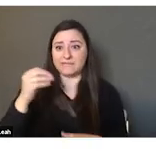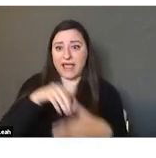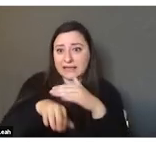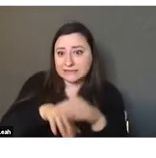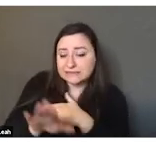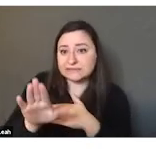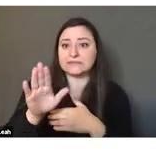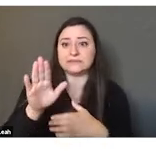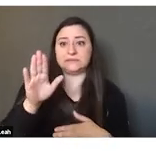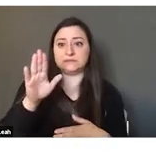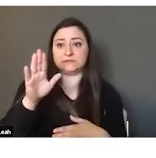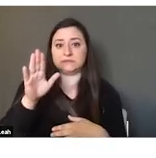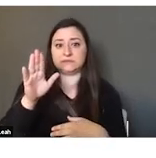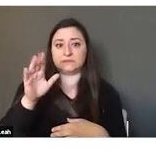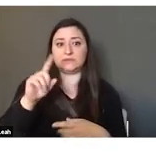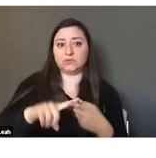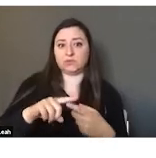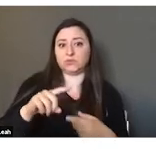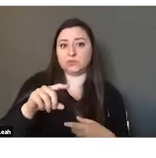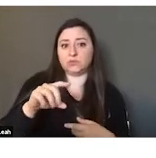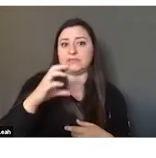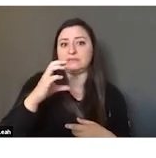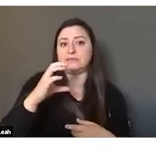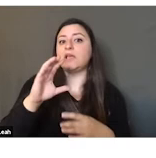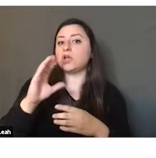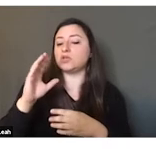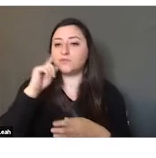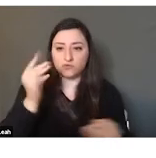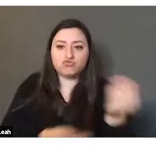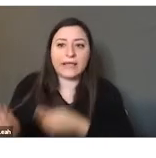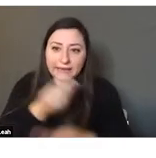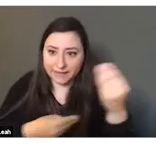because of the city culture driven economy.